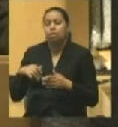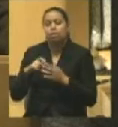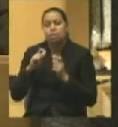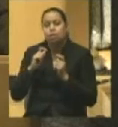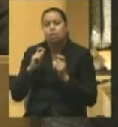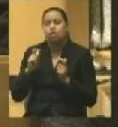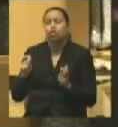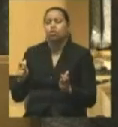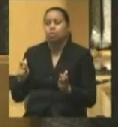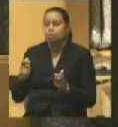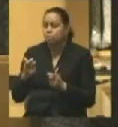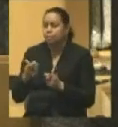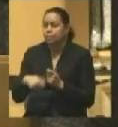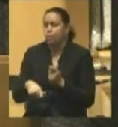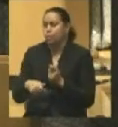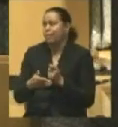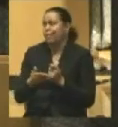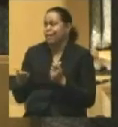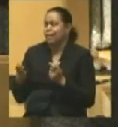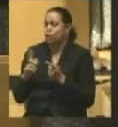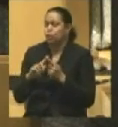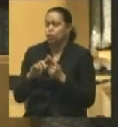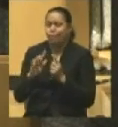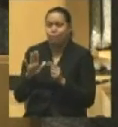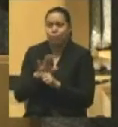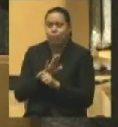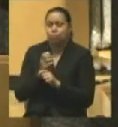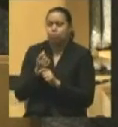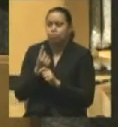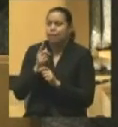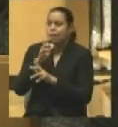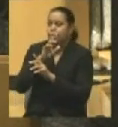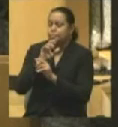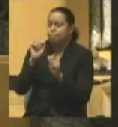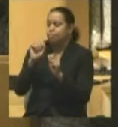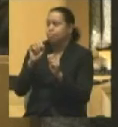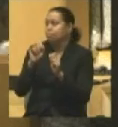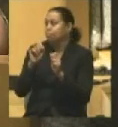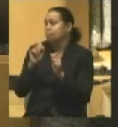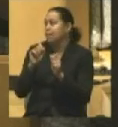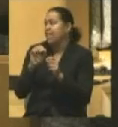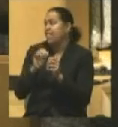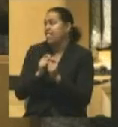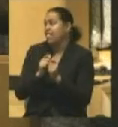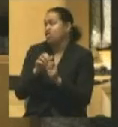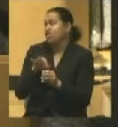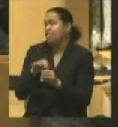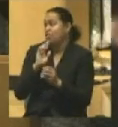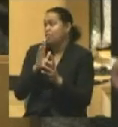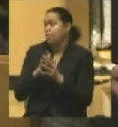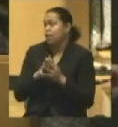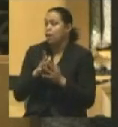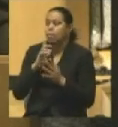sprawling, difficult thing it is to get your hands on an American presidential election. The sources for it are